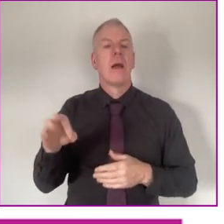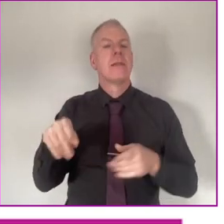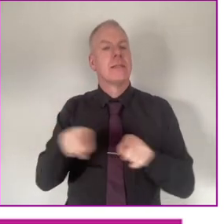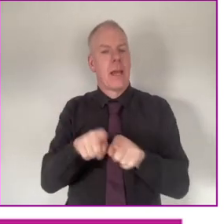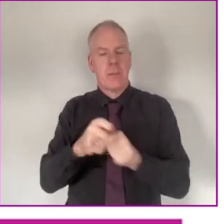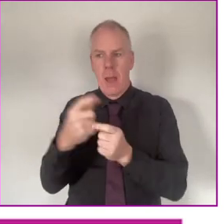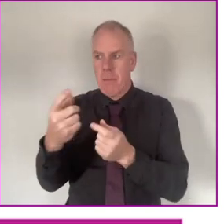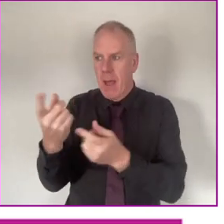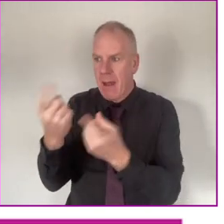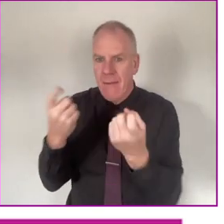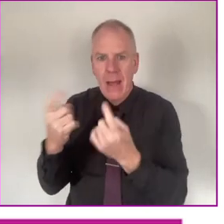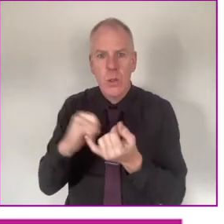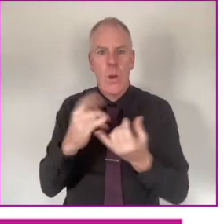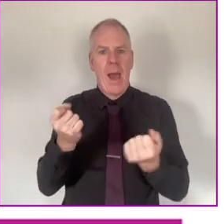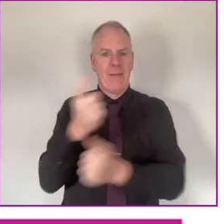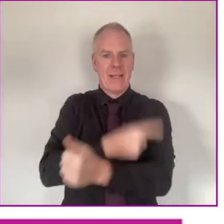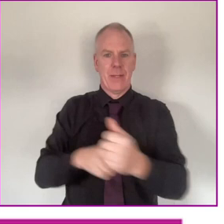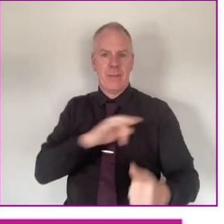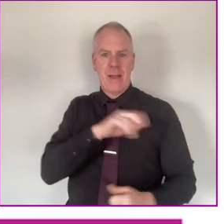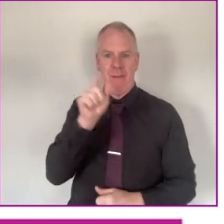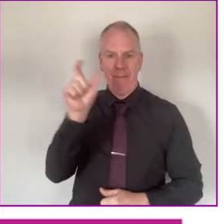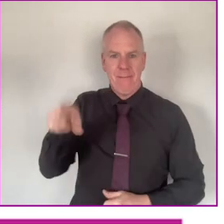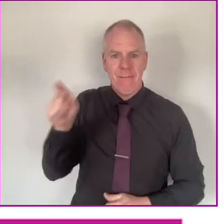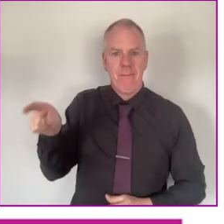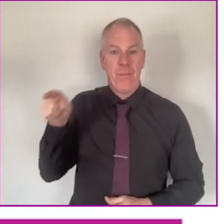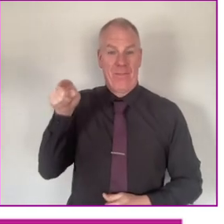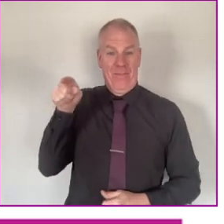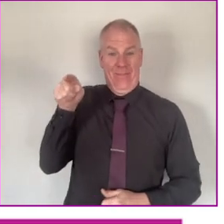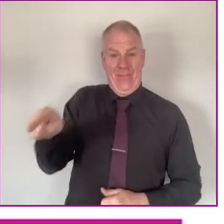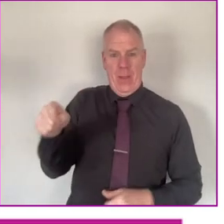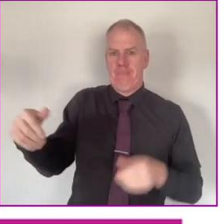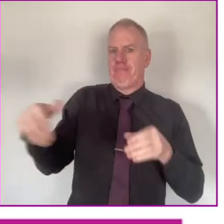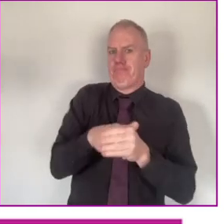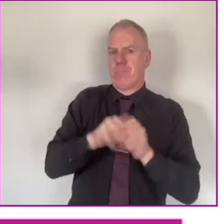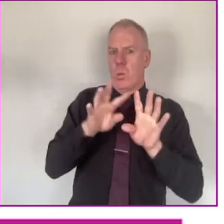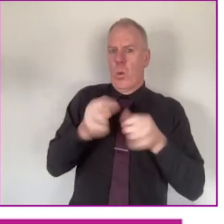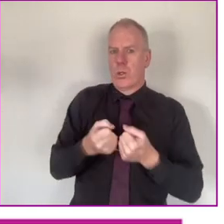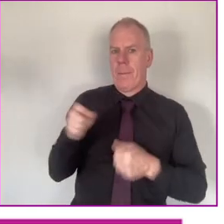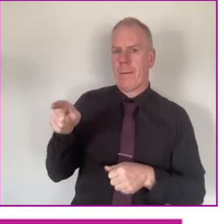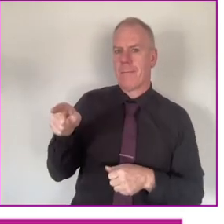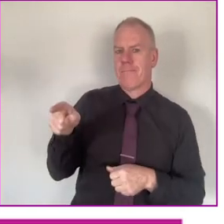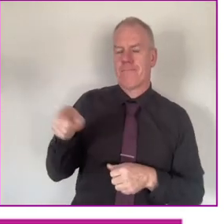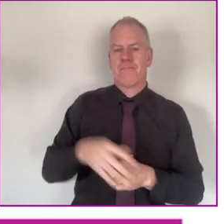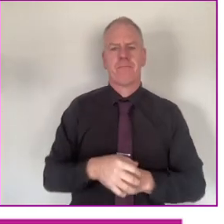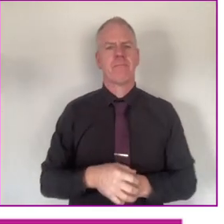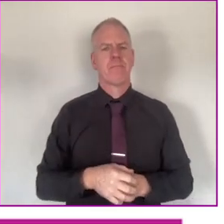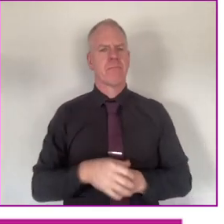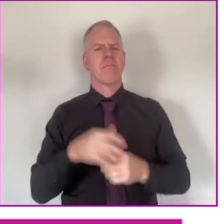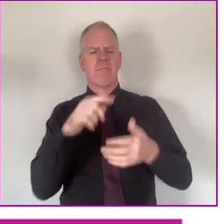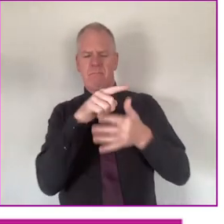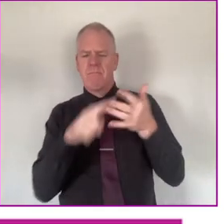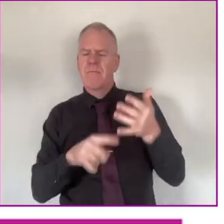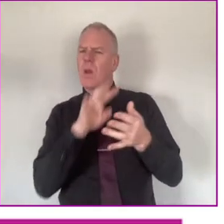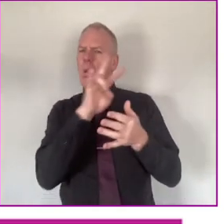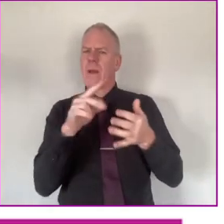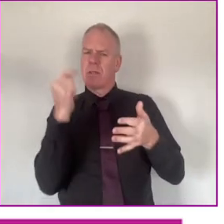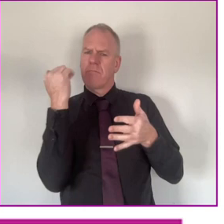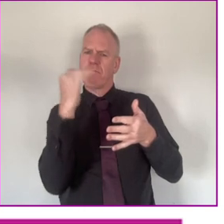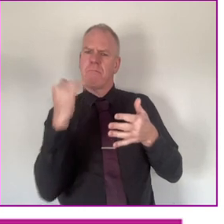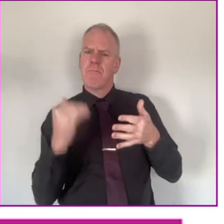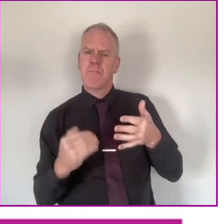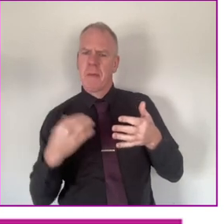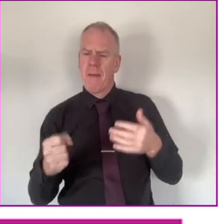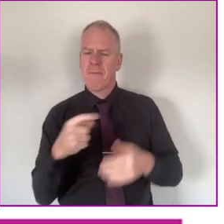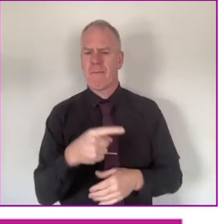important, we also invited people with disabilities, and they were the heart of this workshop. And we had a couple of questions,